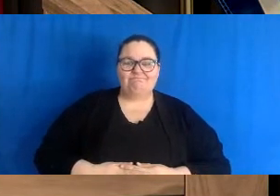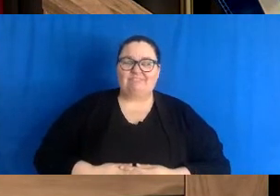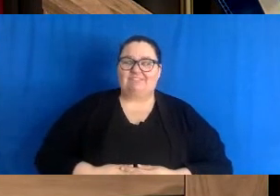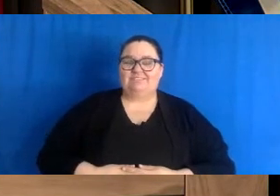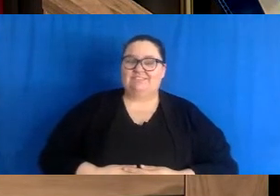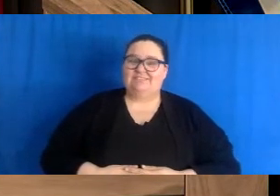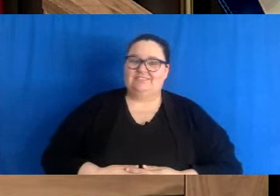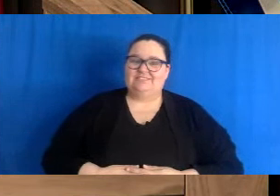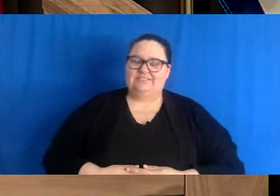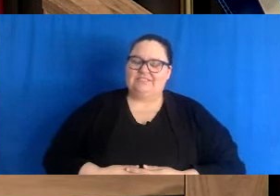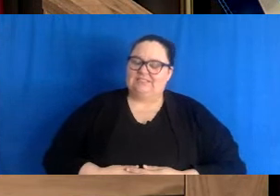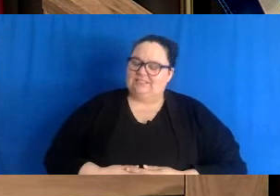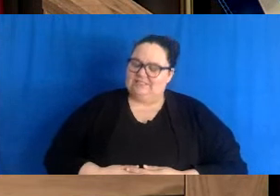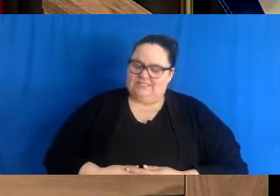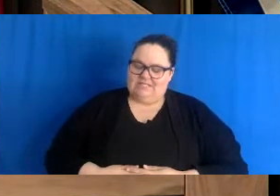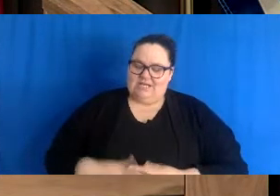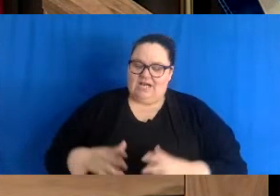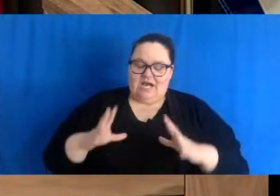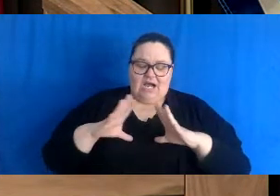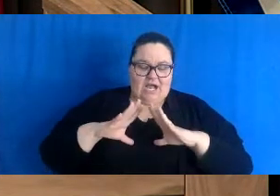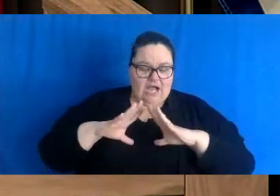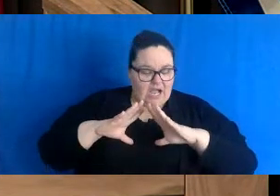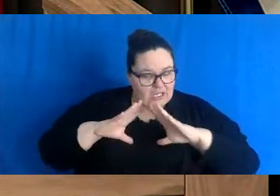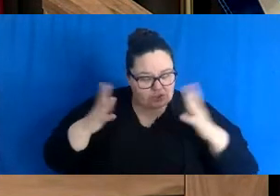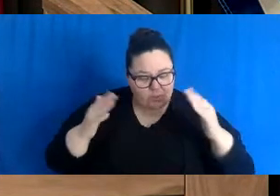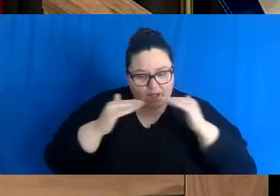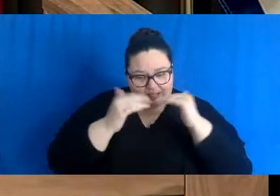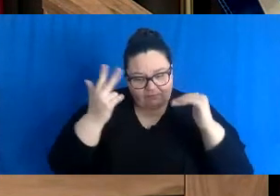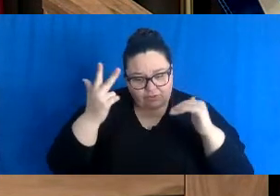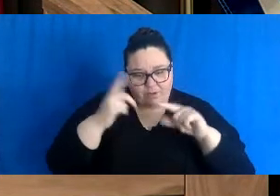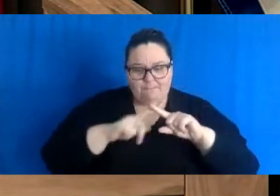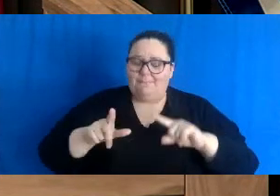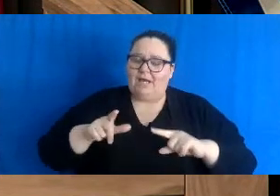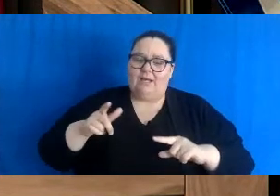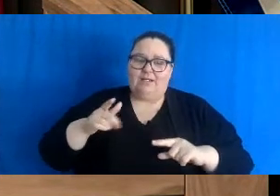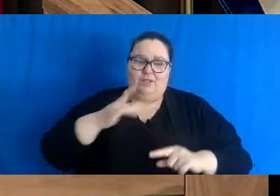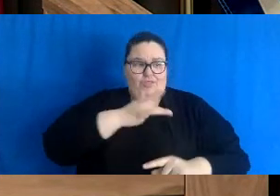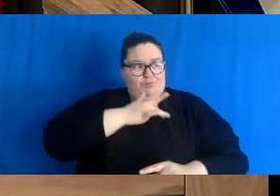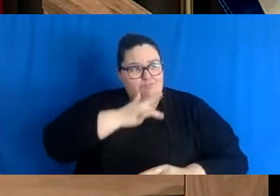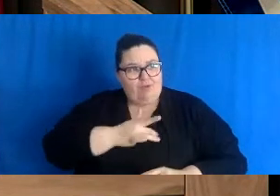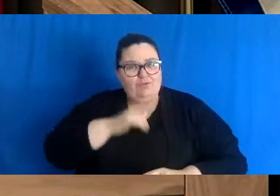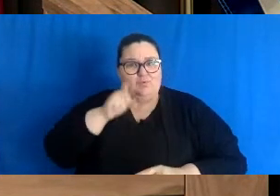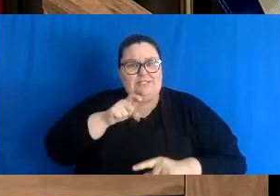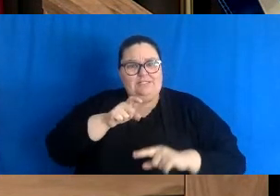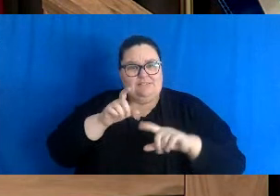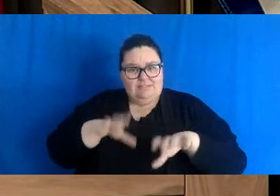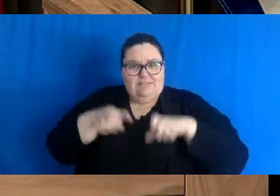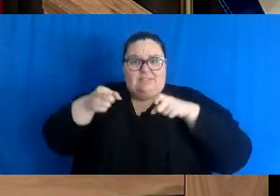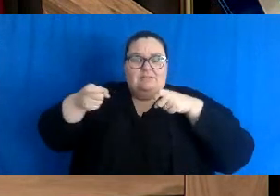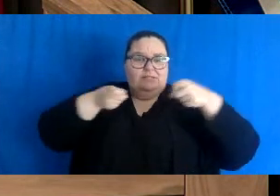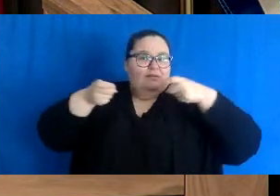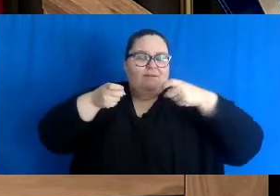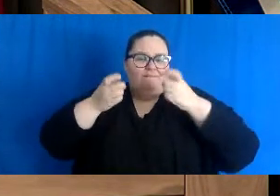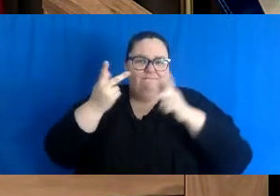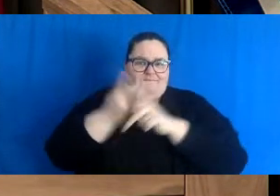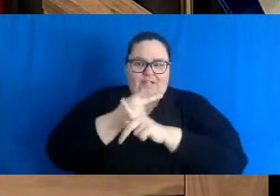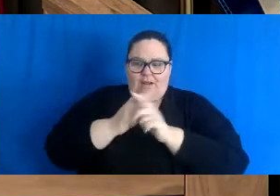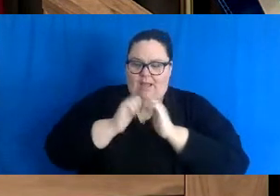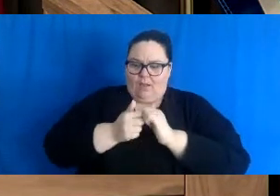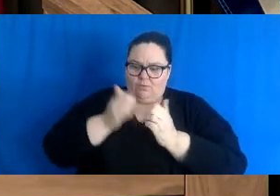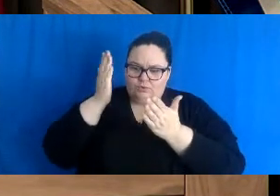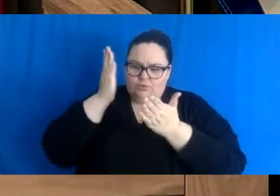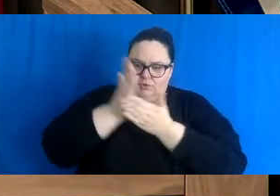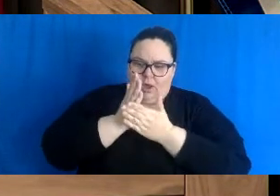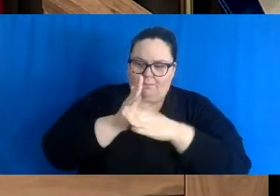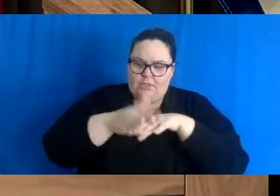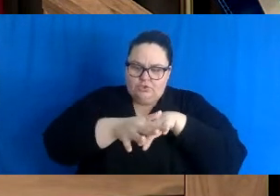take this next step. As a province, we need to get to the root of the problem, so we don't have to repeatedly